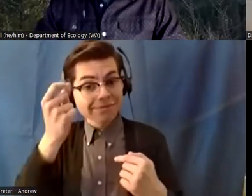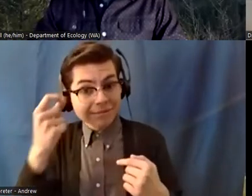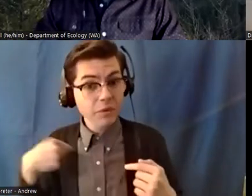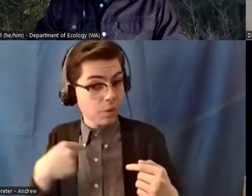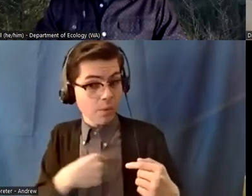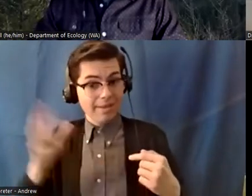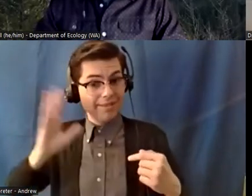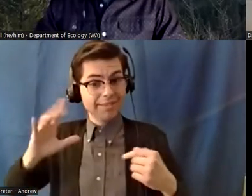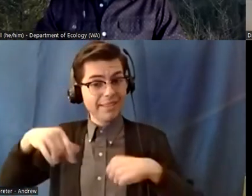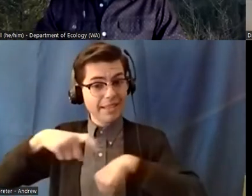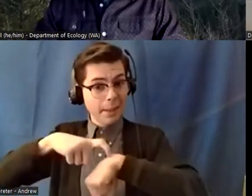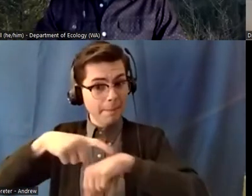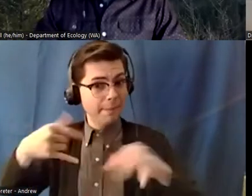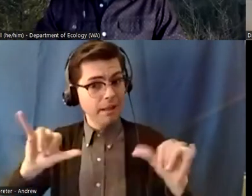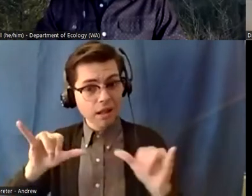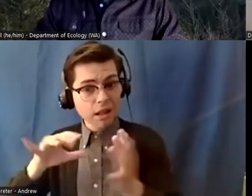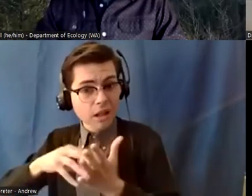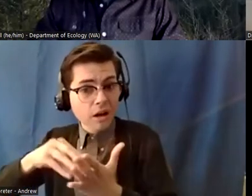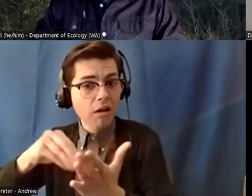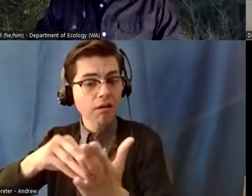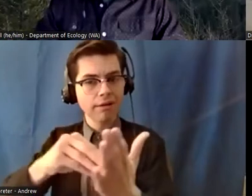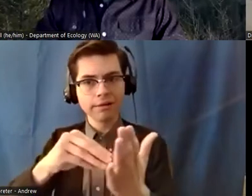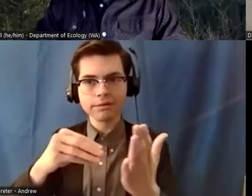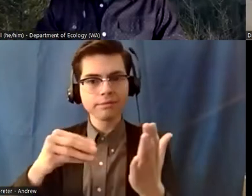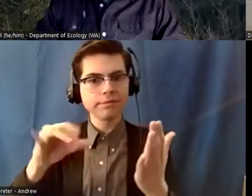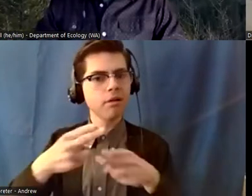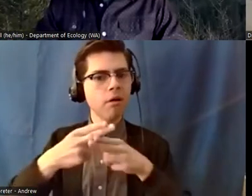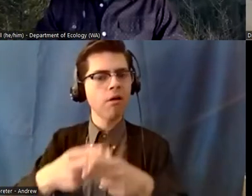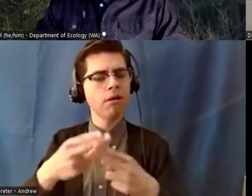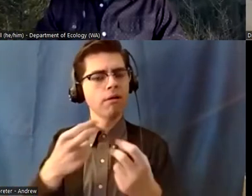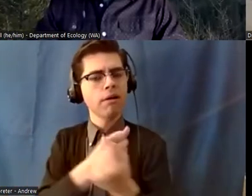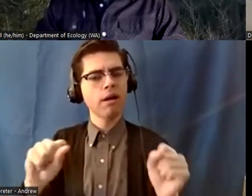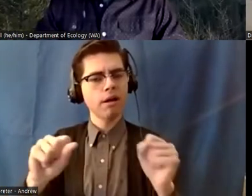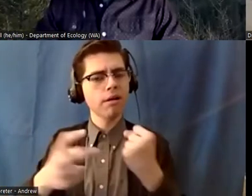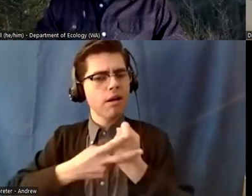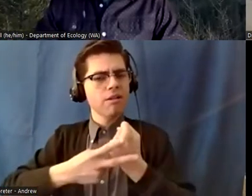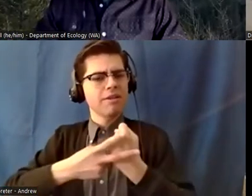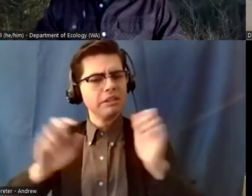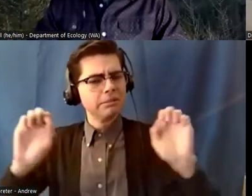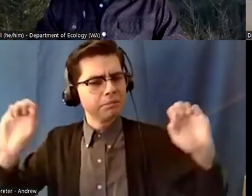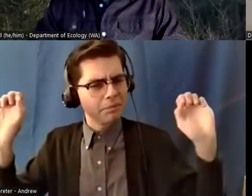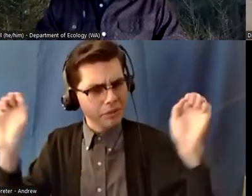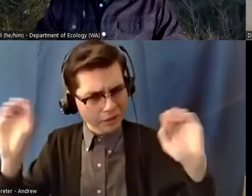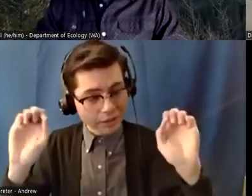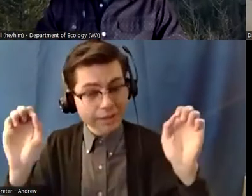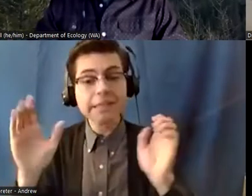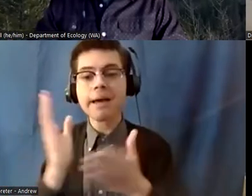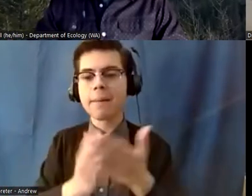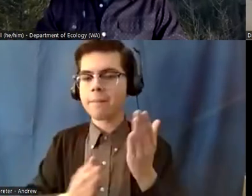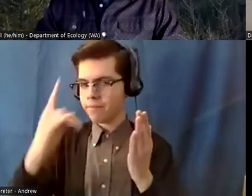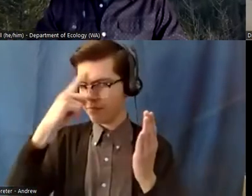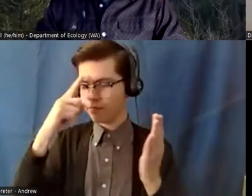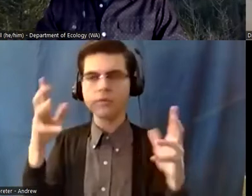didn't know whether camps for these might be lost and some thought it might be too late so our work was to form a secondary